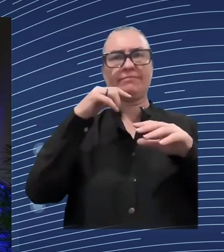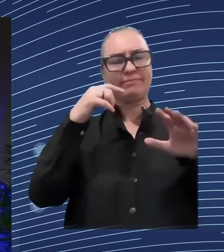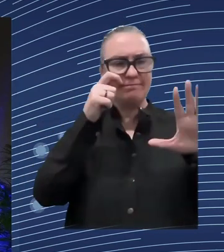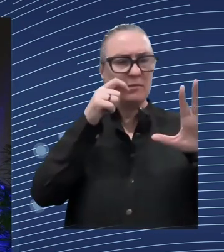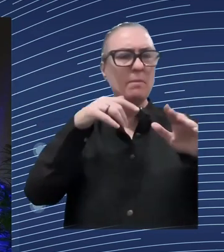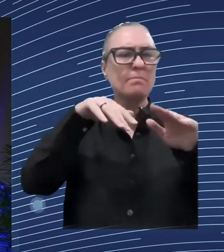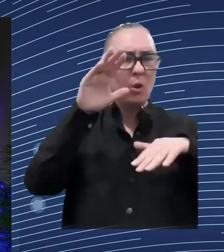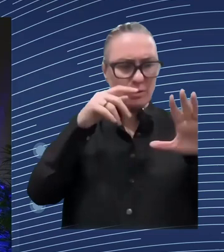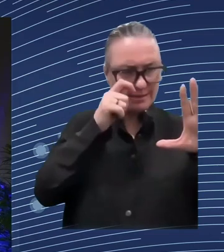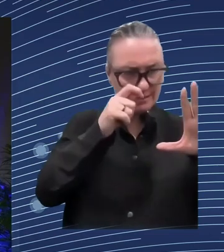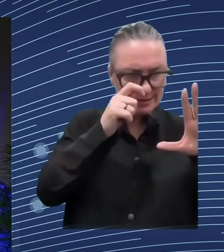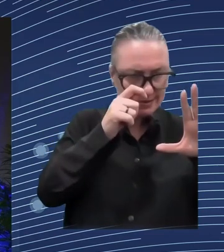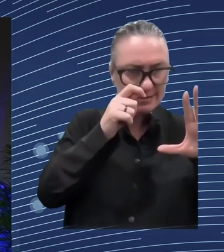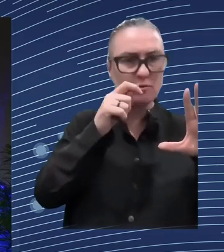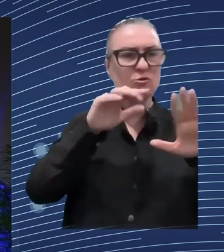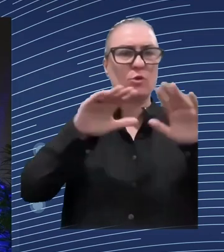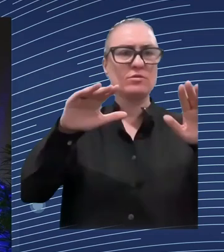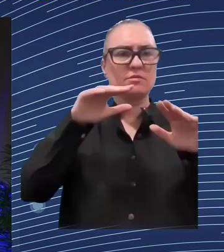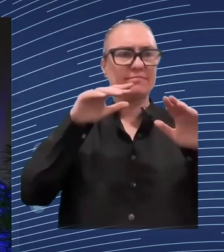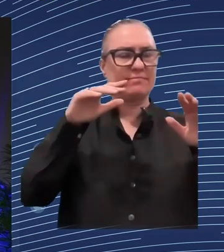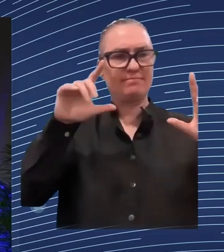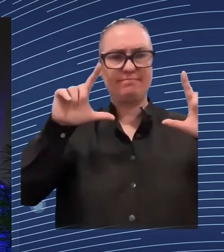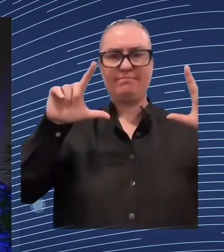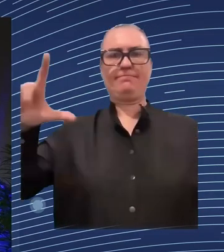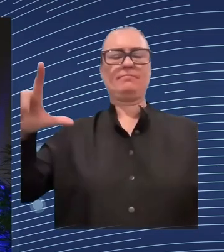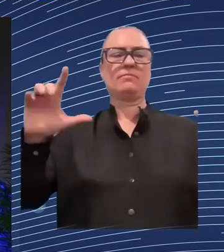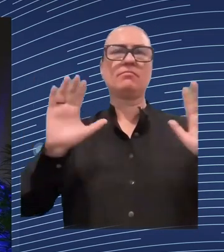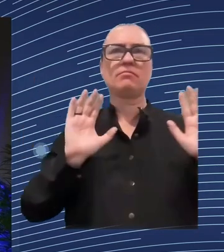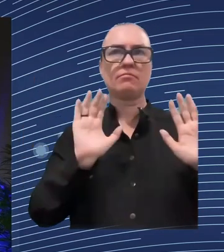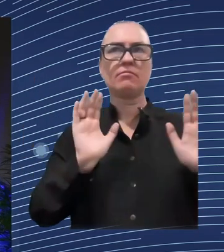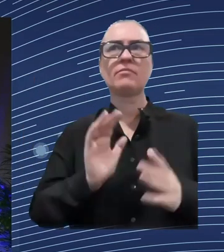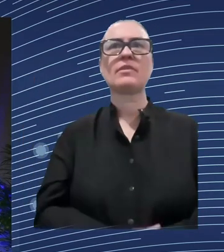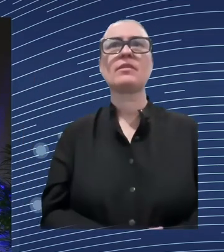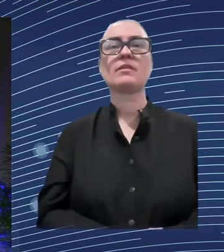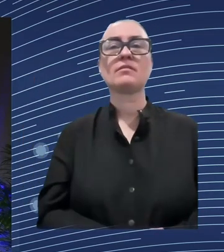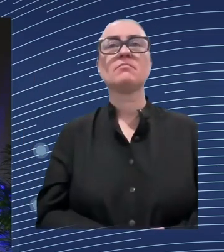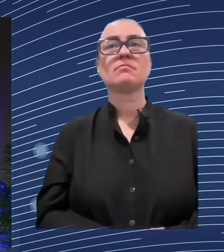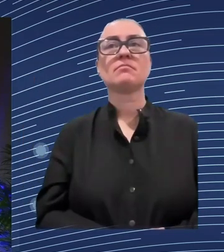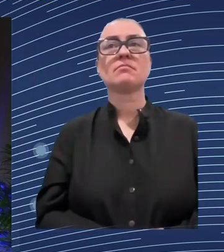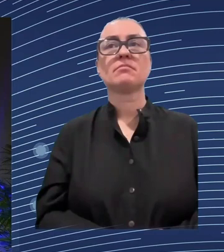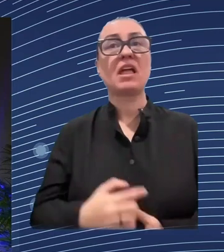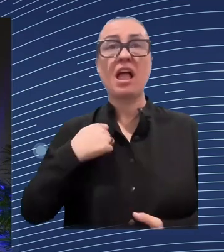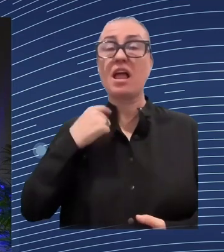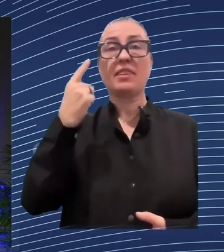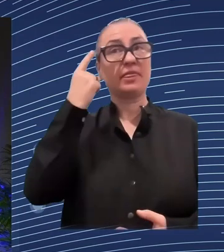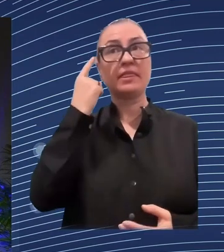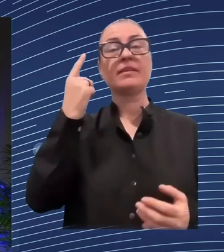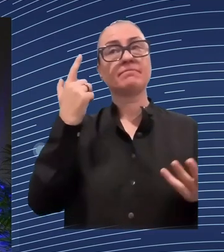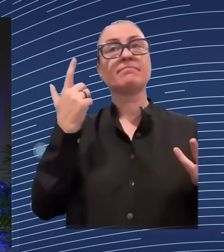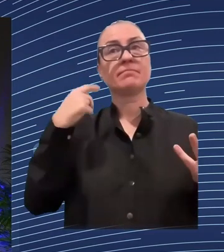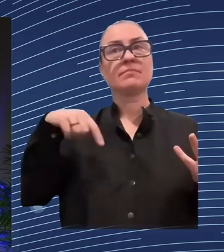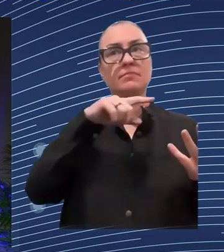thing. You don't address the whole question of digital transformation, but you look at a particular